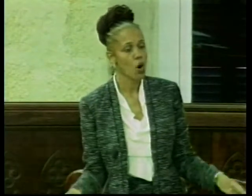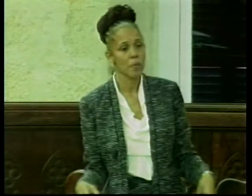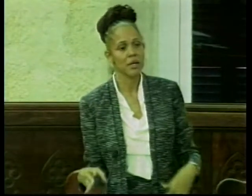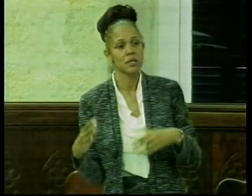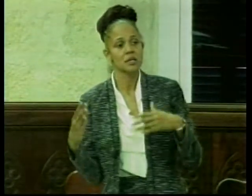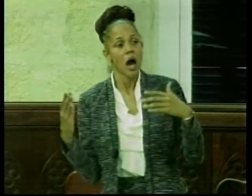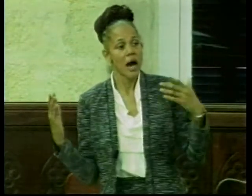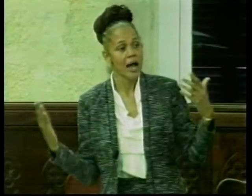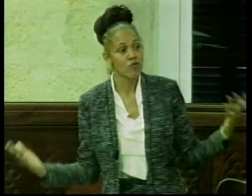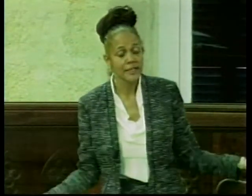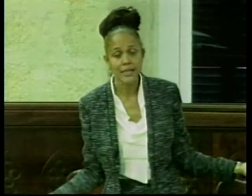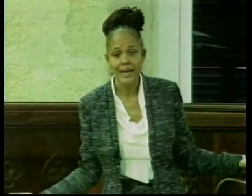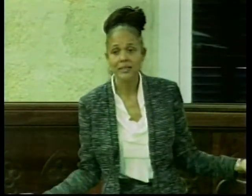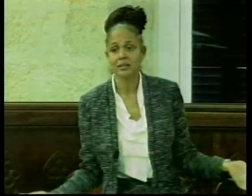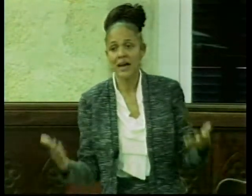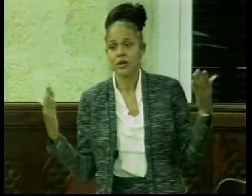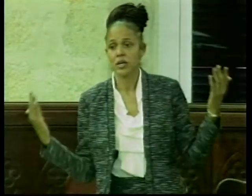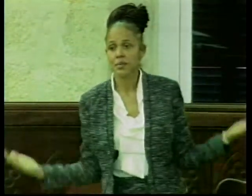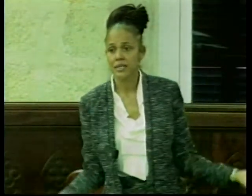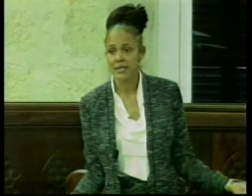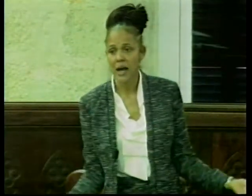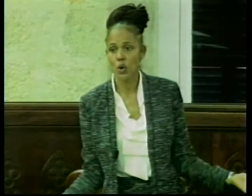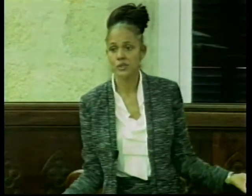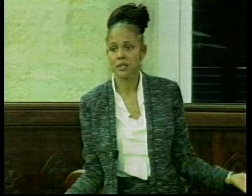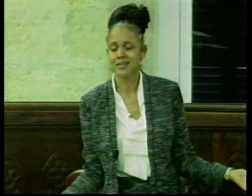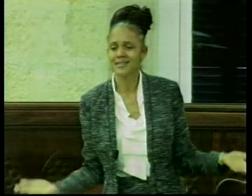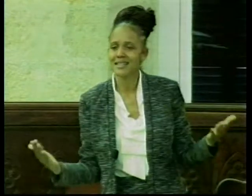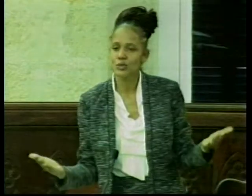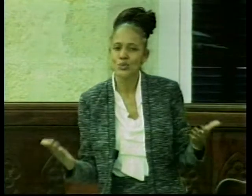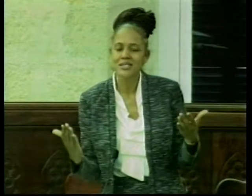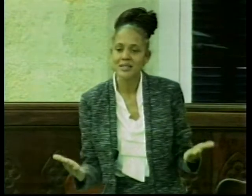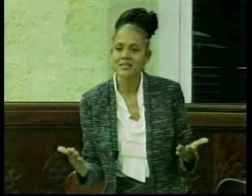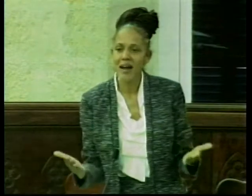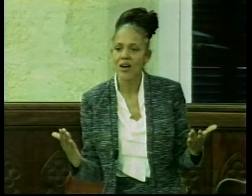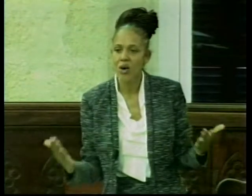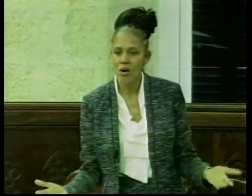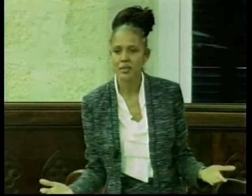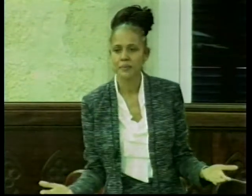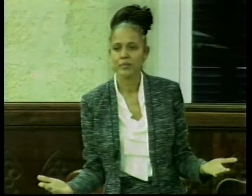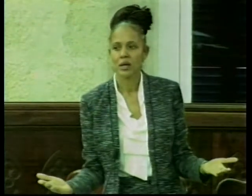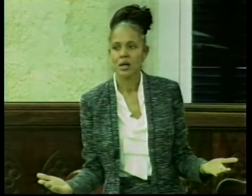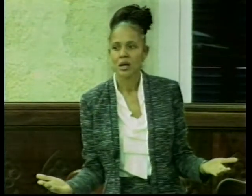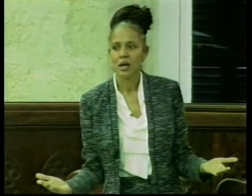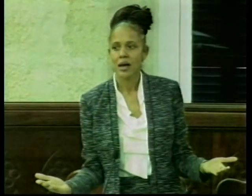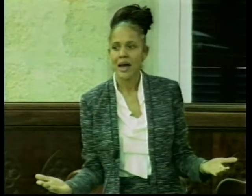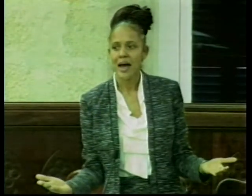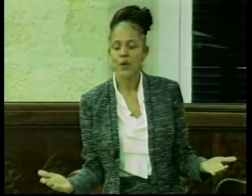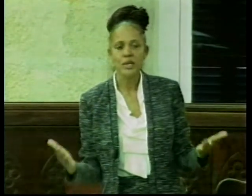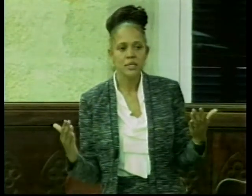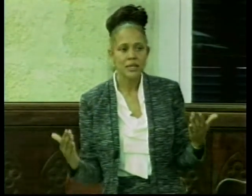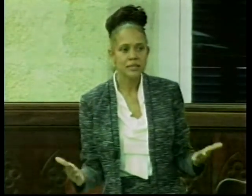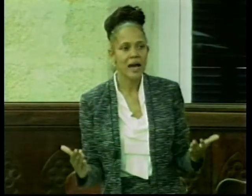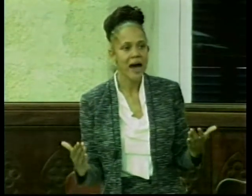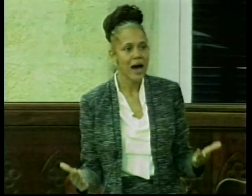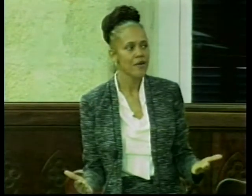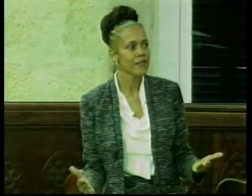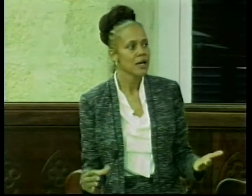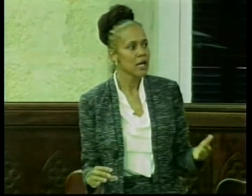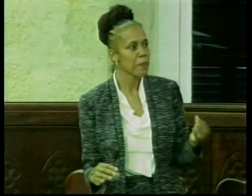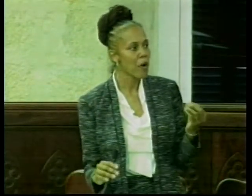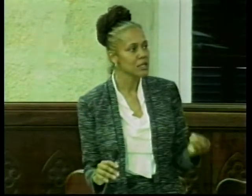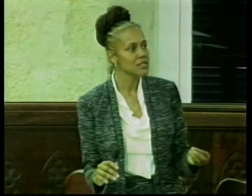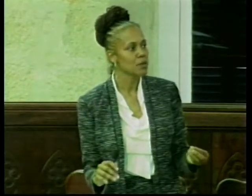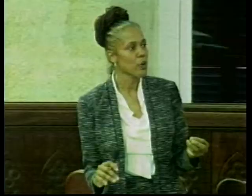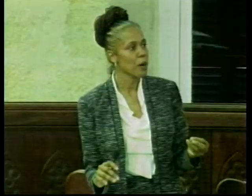housing or because I write a letter that they are able to get housing. Those days are gone. And we need to have